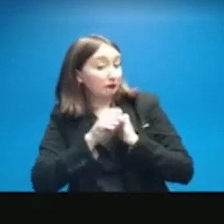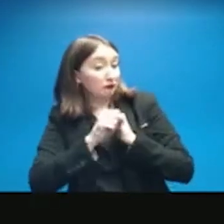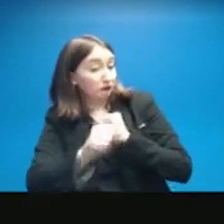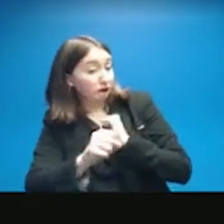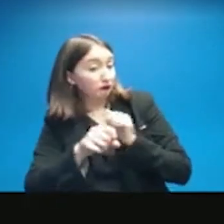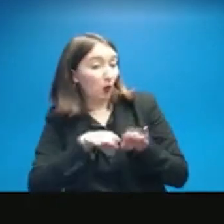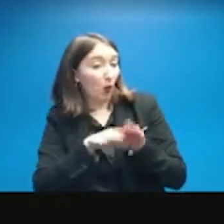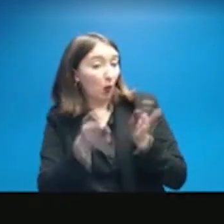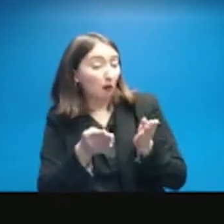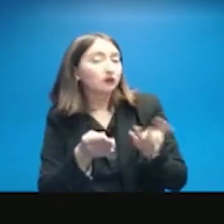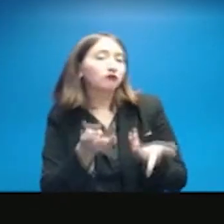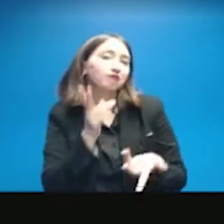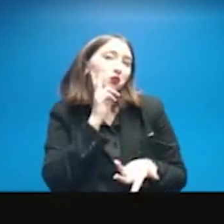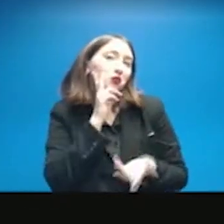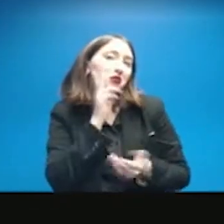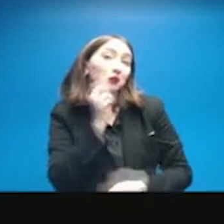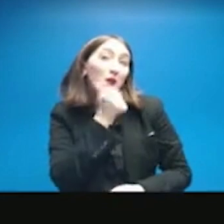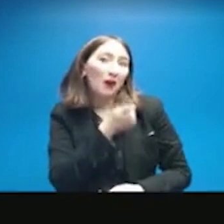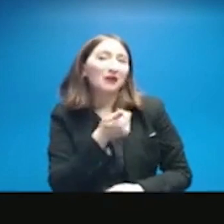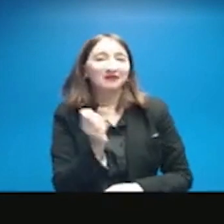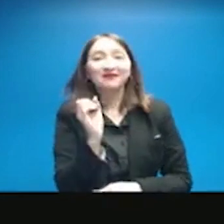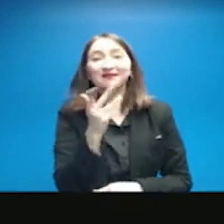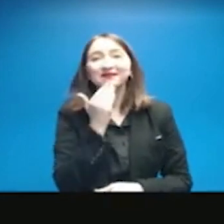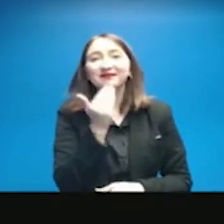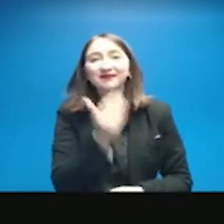them open by tomorrow. Thank you.